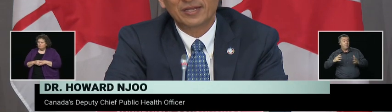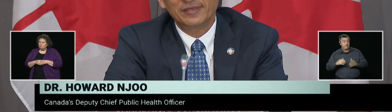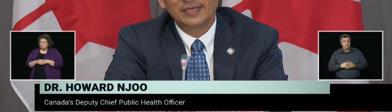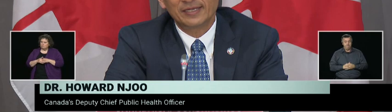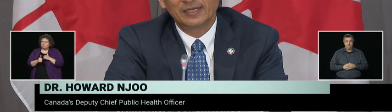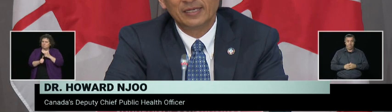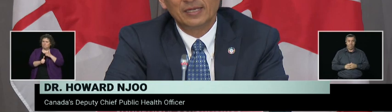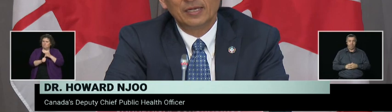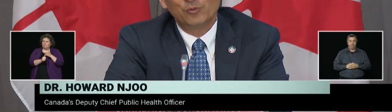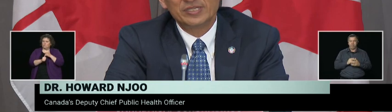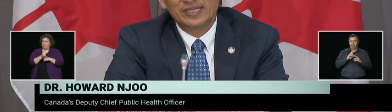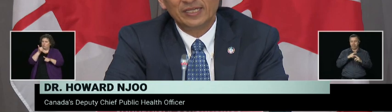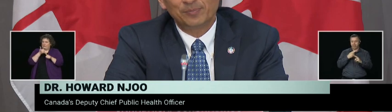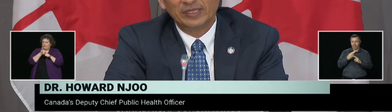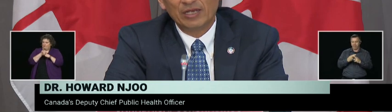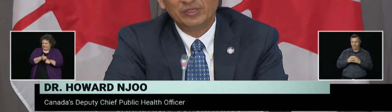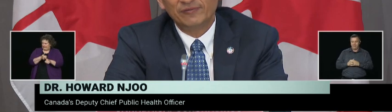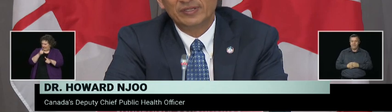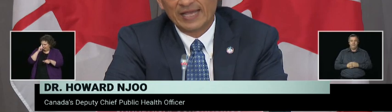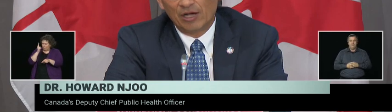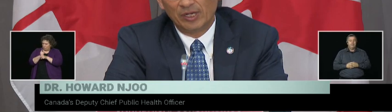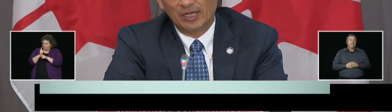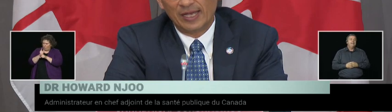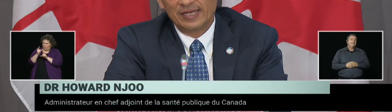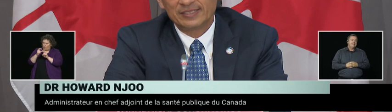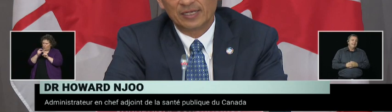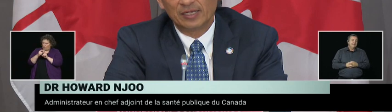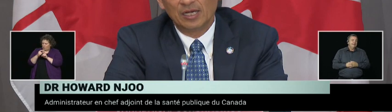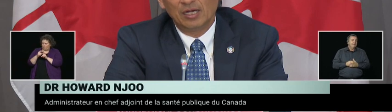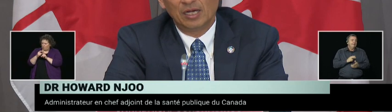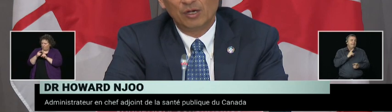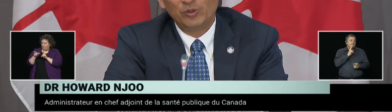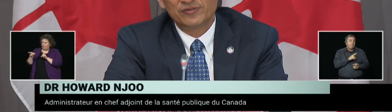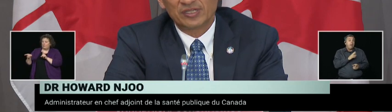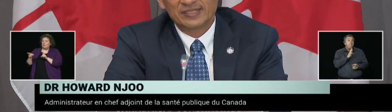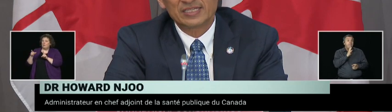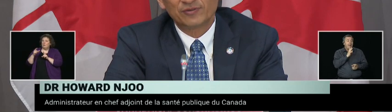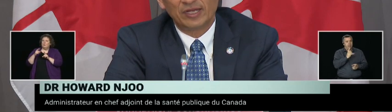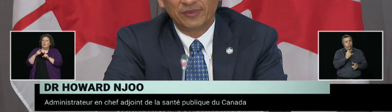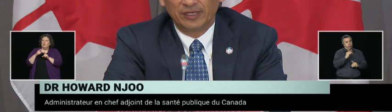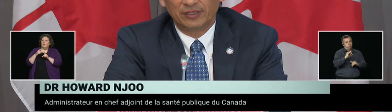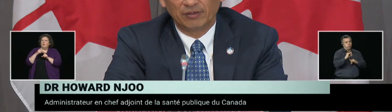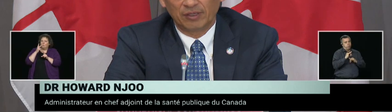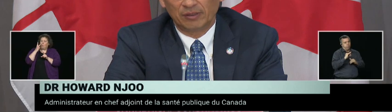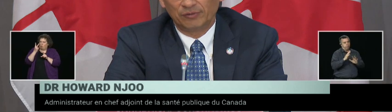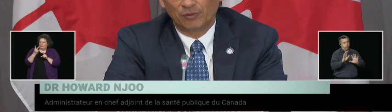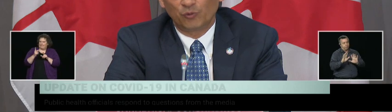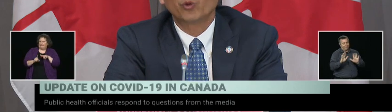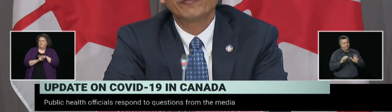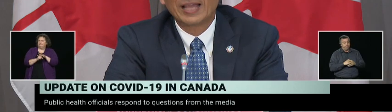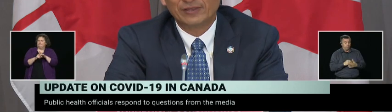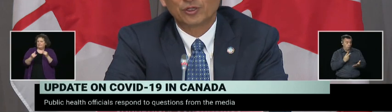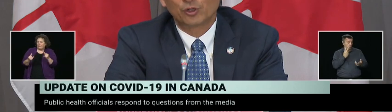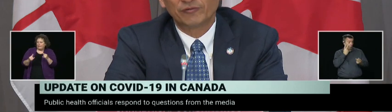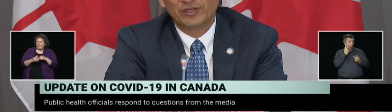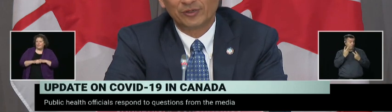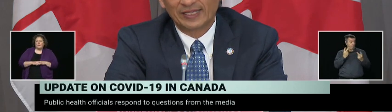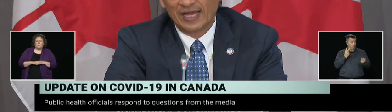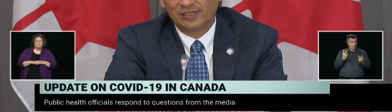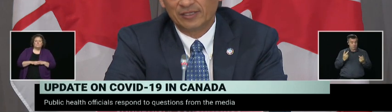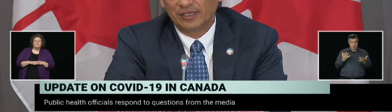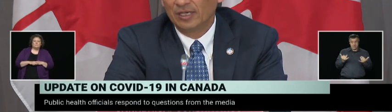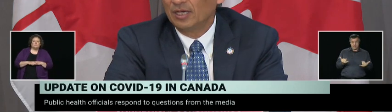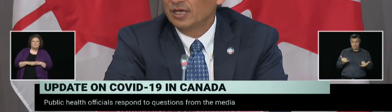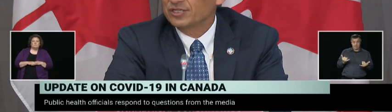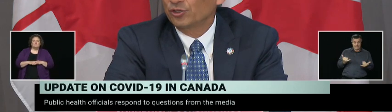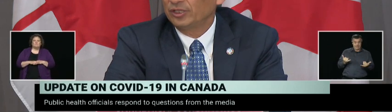language and I think we're seeing it play out even now. As we've successfully, I think, know, quote, flattened the curve here